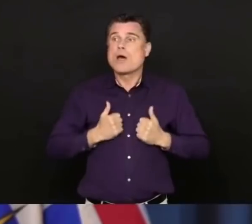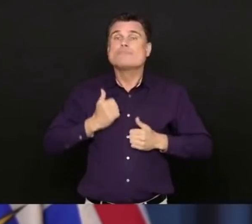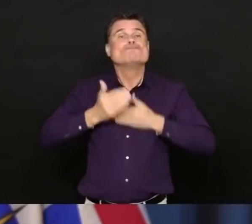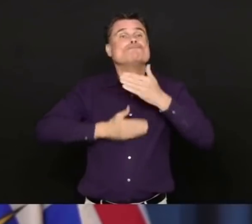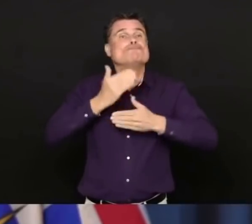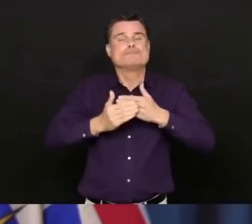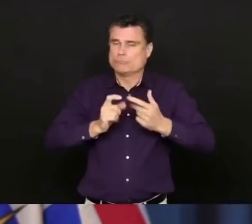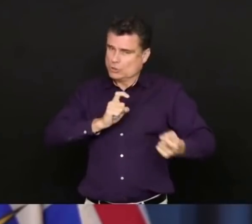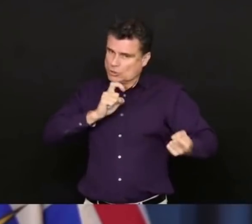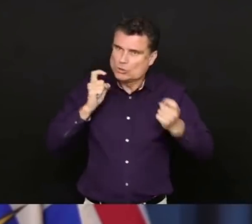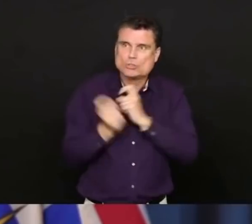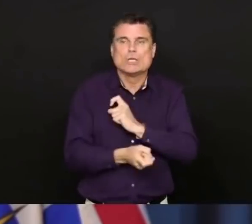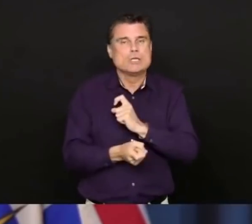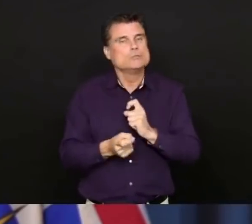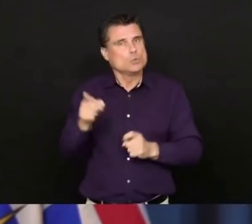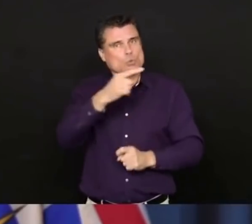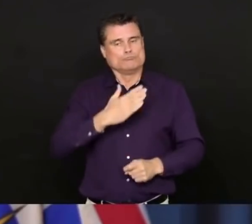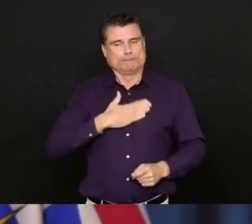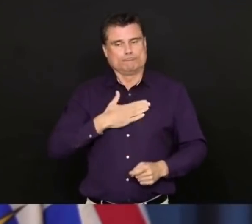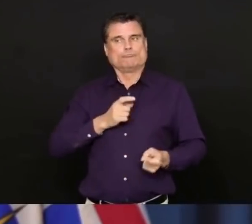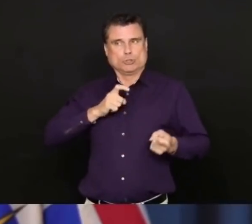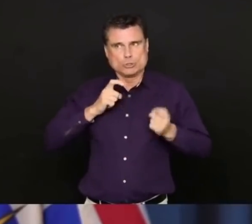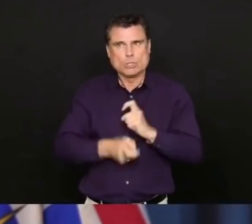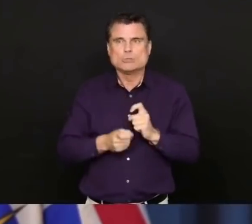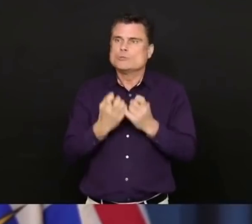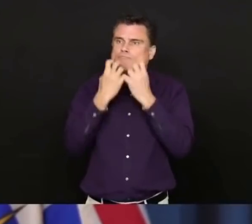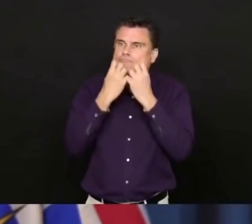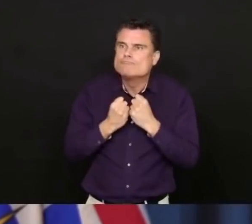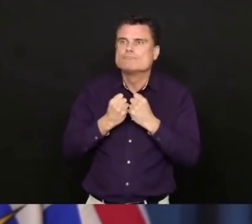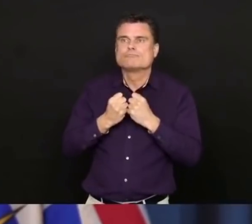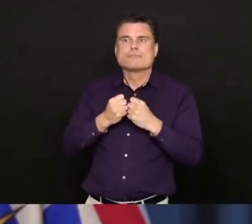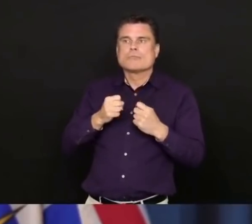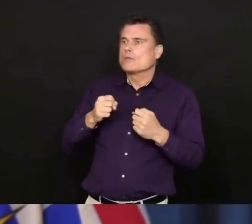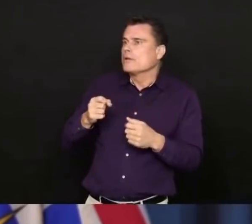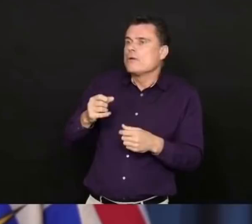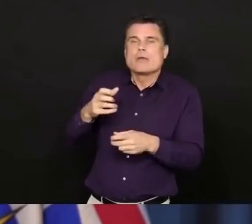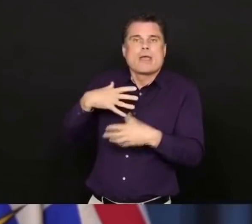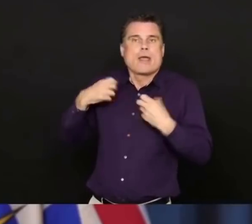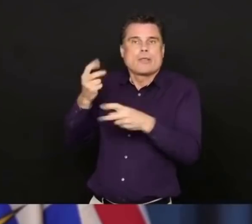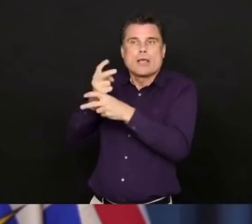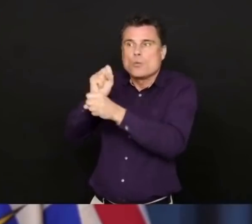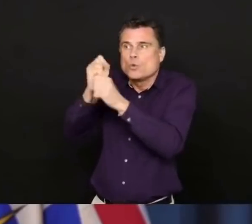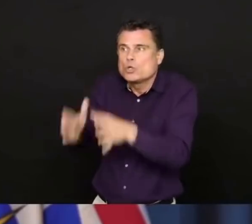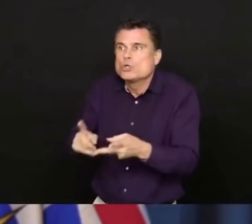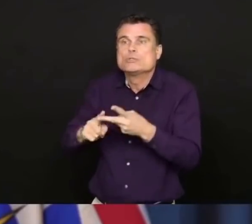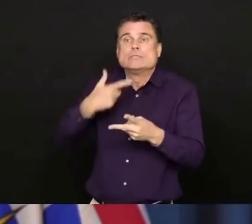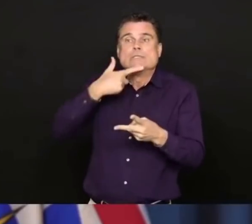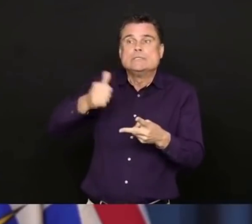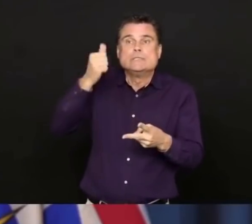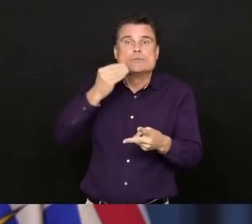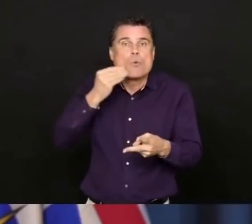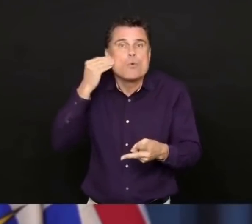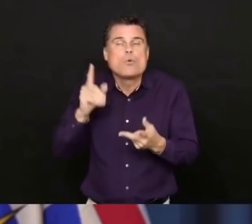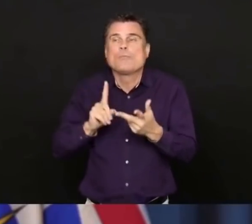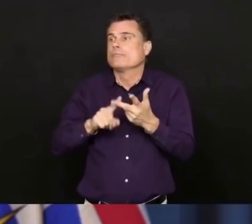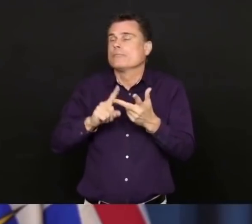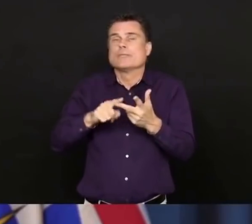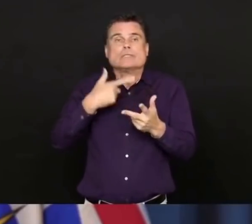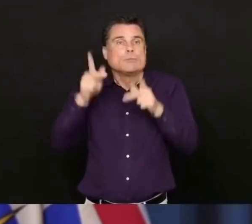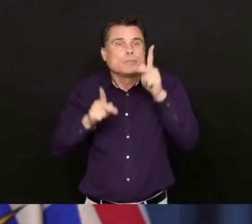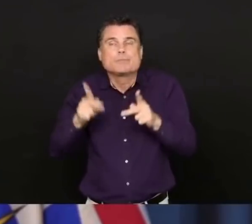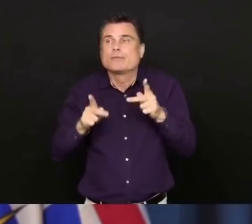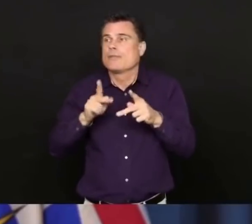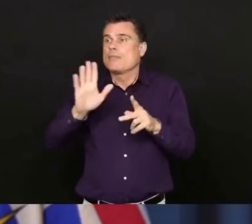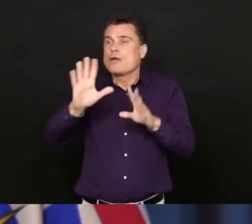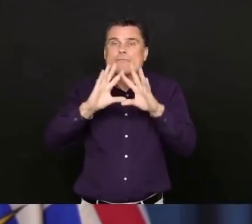sacrifices to protect their families, to protect our elders and seniors, to protect our health care workers and our health care system and our communities